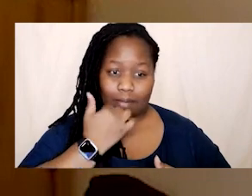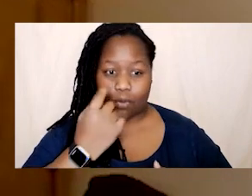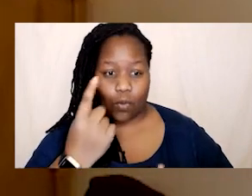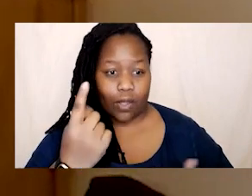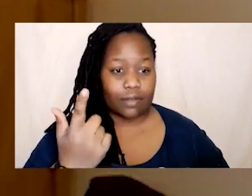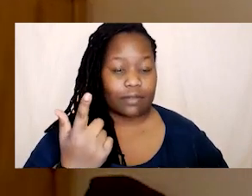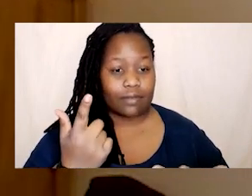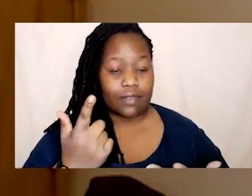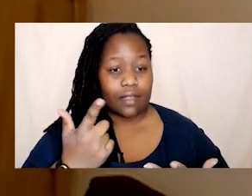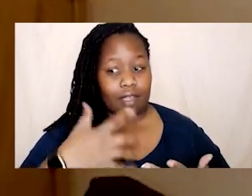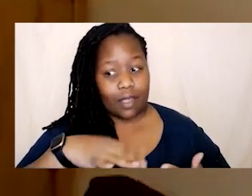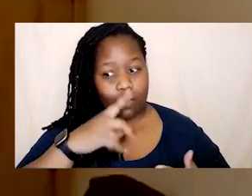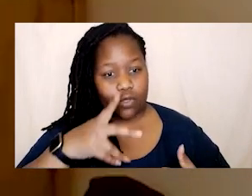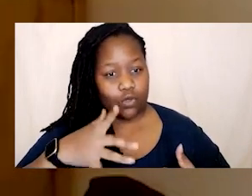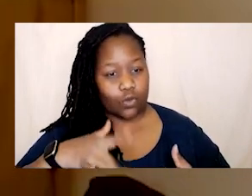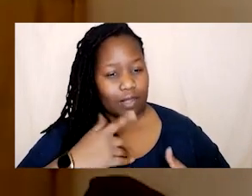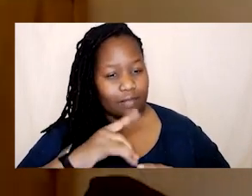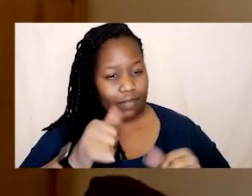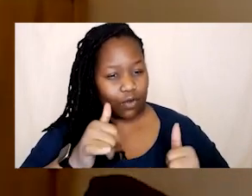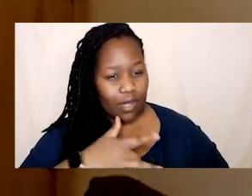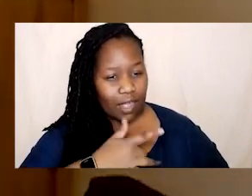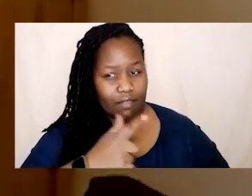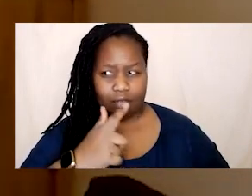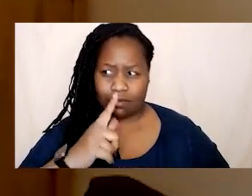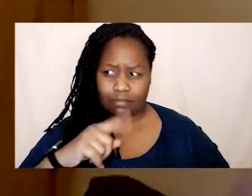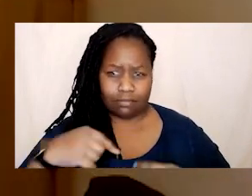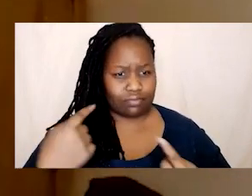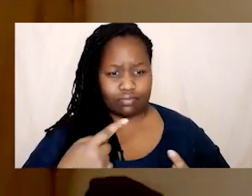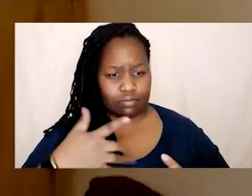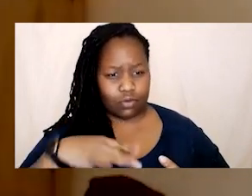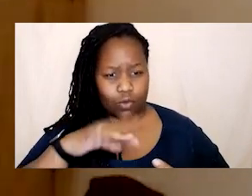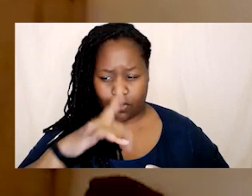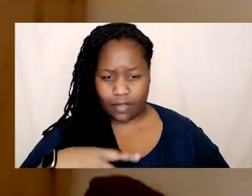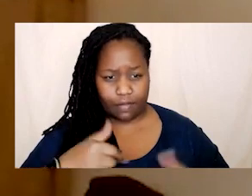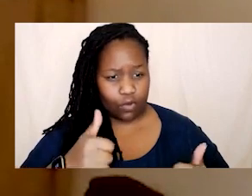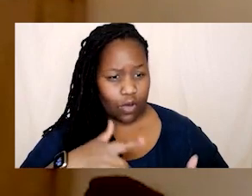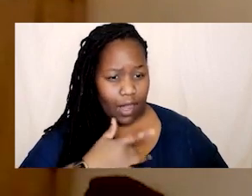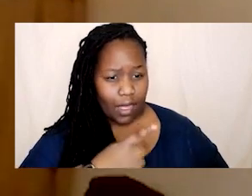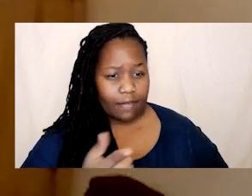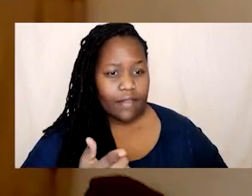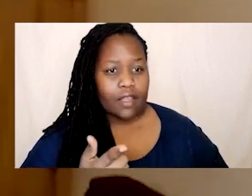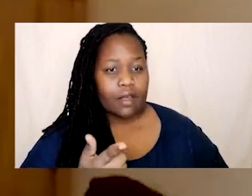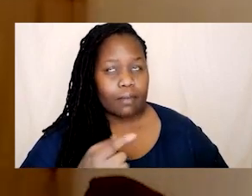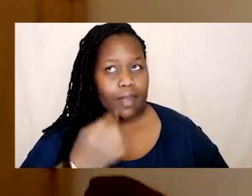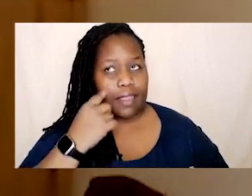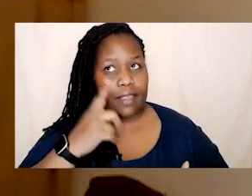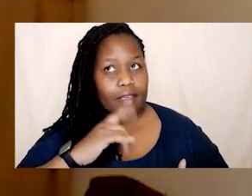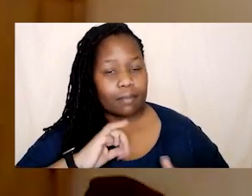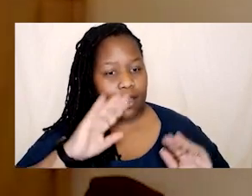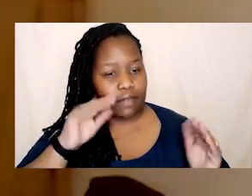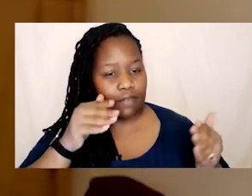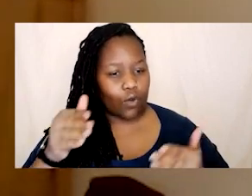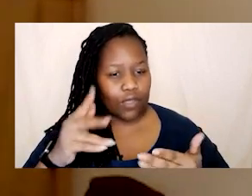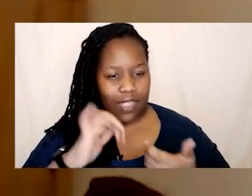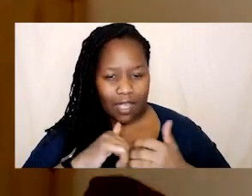myself first and i want to live a good life and i've always really wanted to live a good life so i think because like for me my focus is is on how how